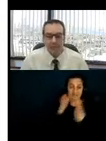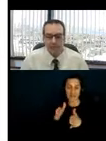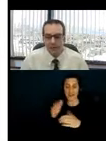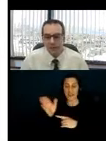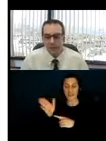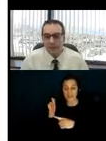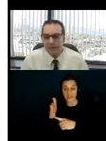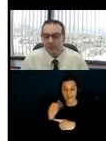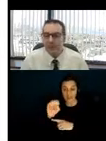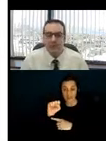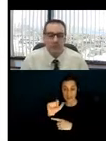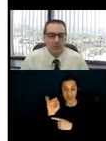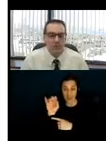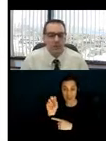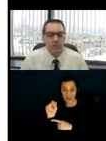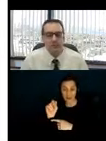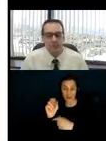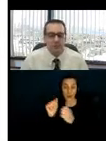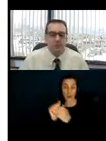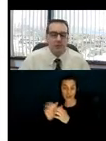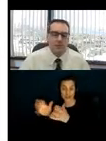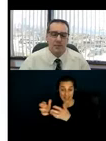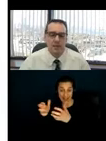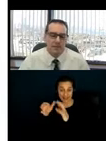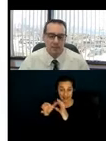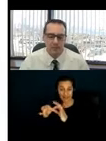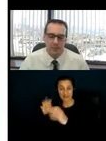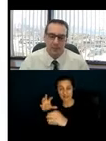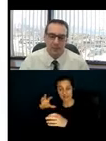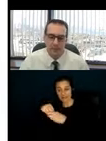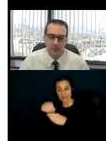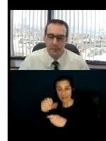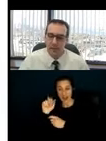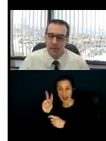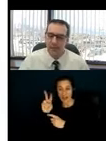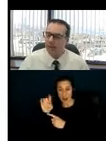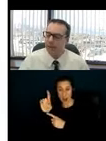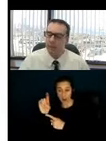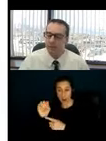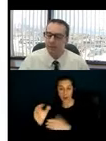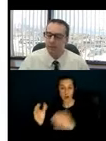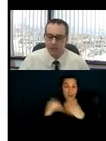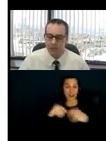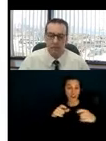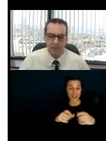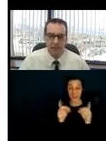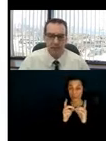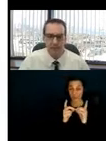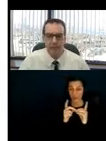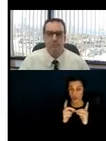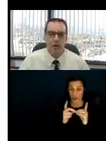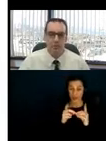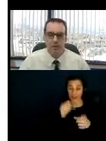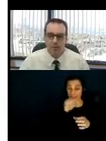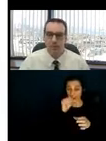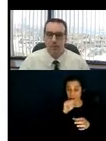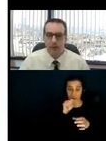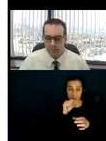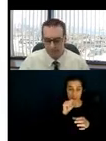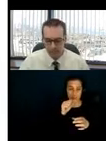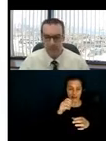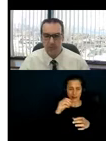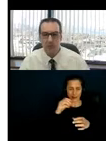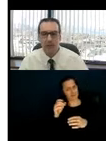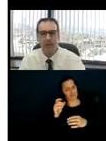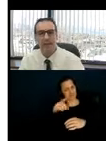And for dessert, we have a cup of frozen yogurt with some chocolate sauce, peanut butter cups, and questionably, we have some strawberry syrup on the